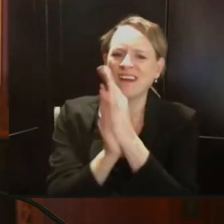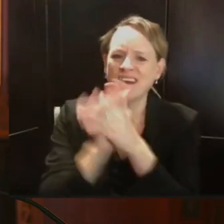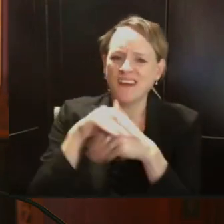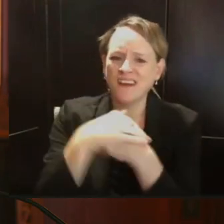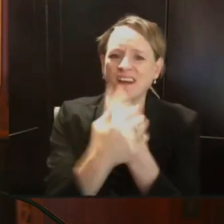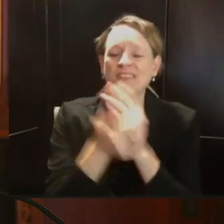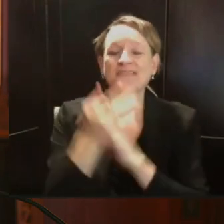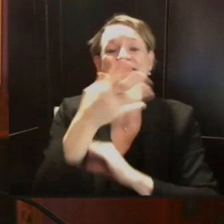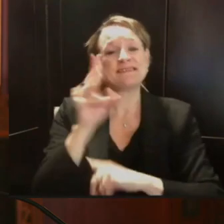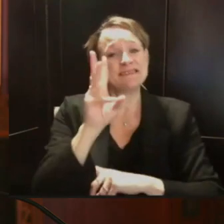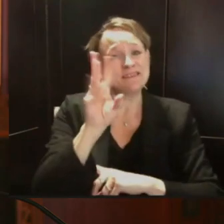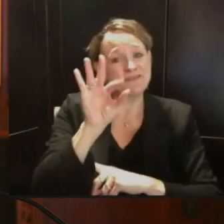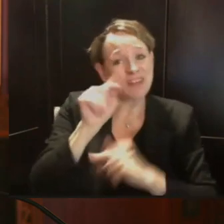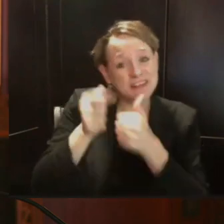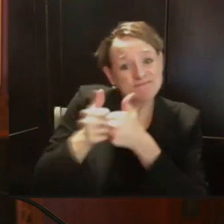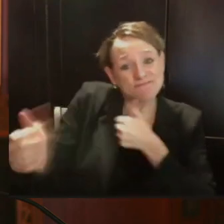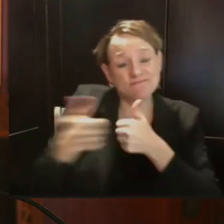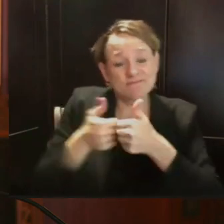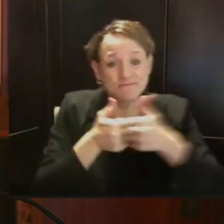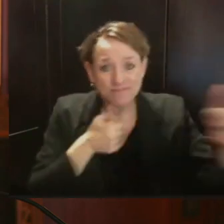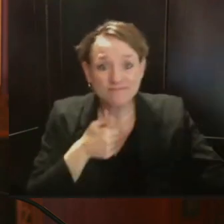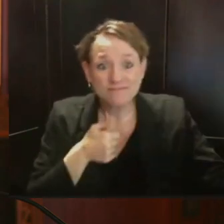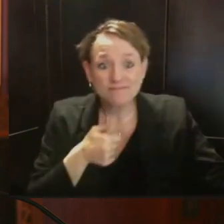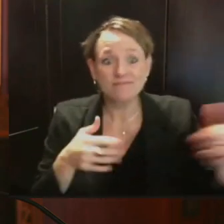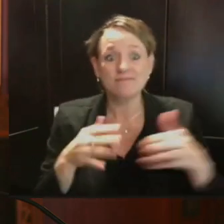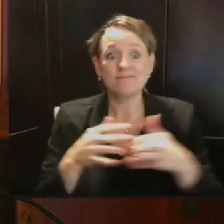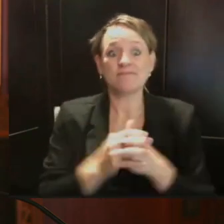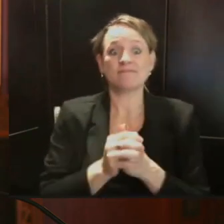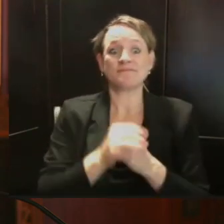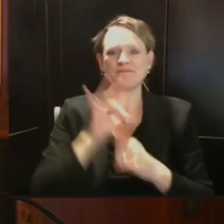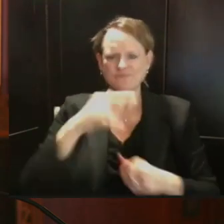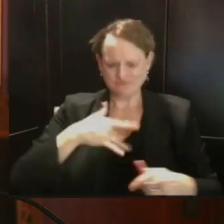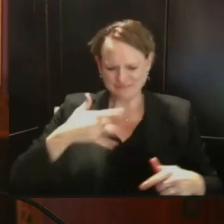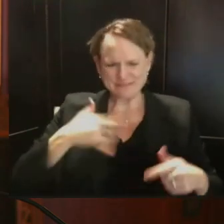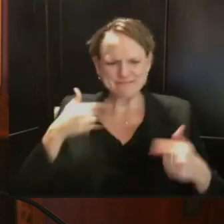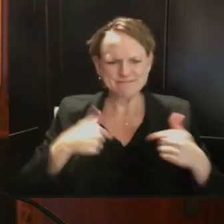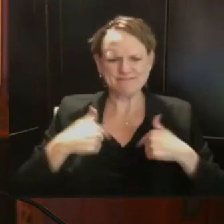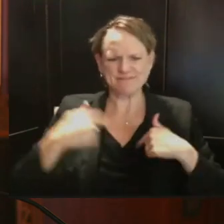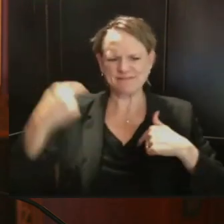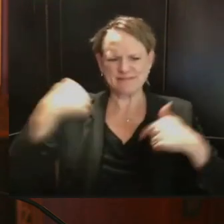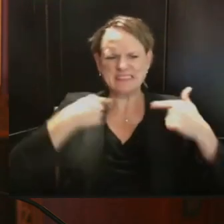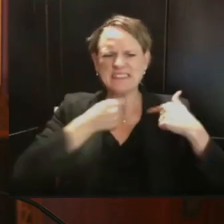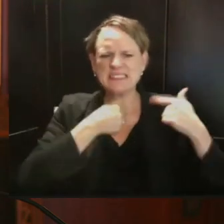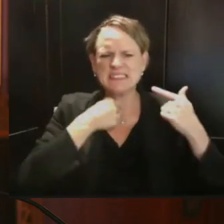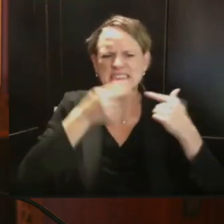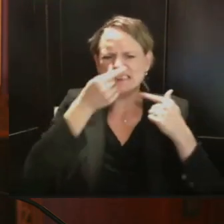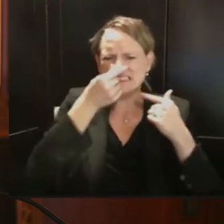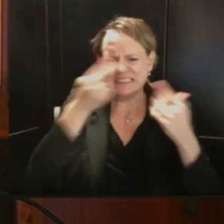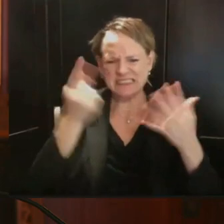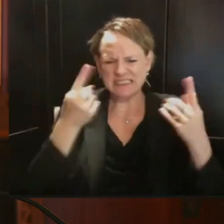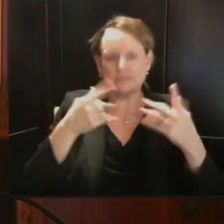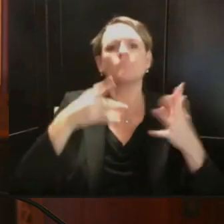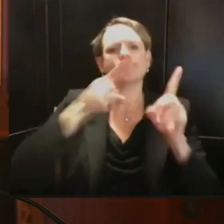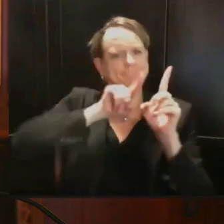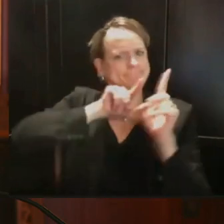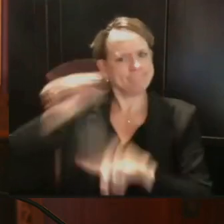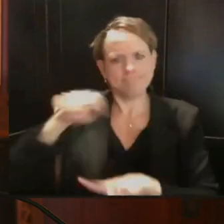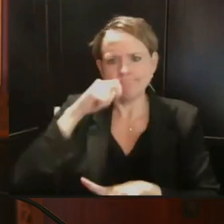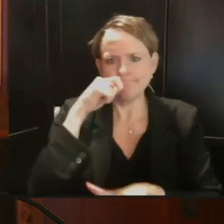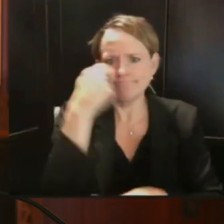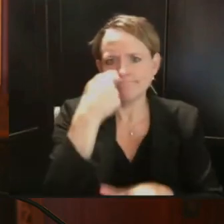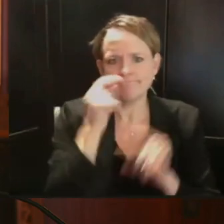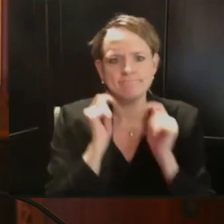you have symptoms or have been exposed to COVID-19. It means following the guidance of local public health departments,